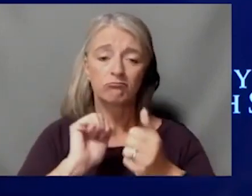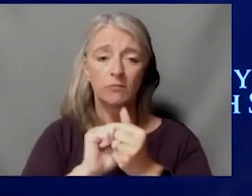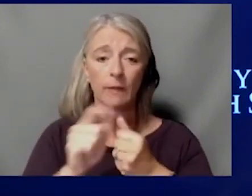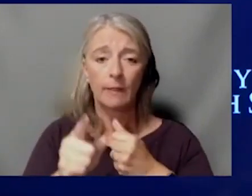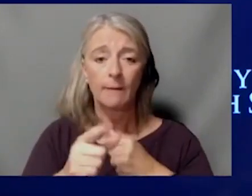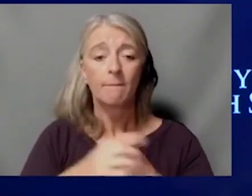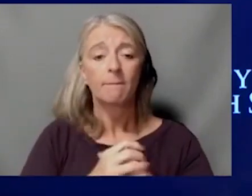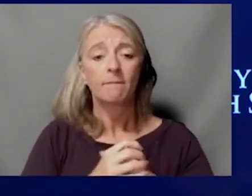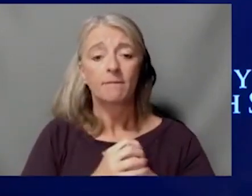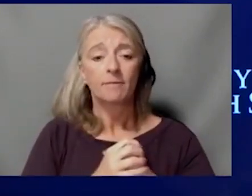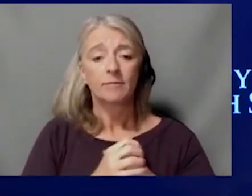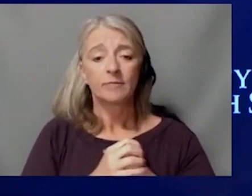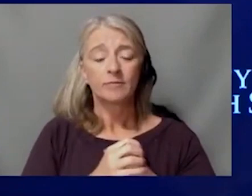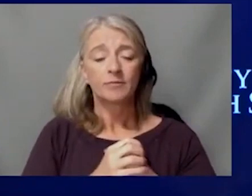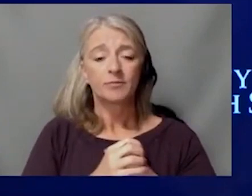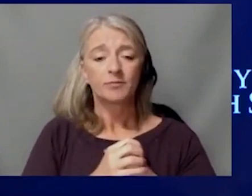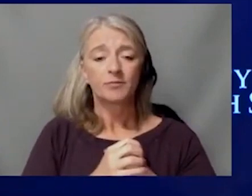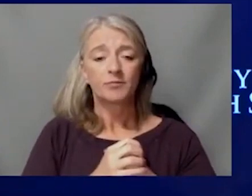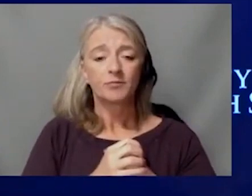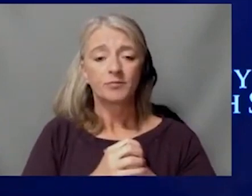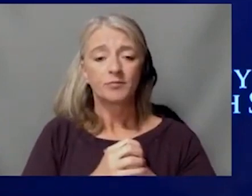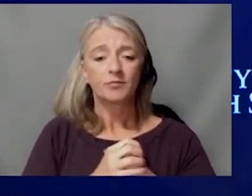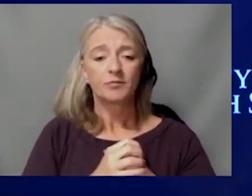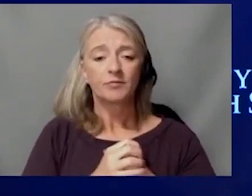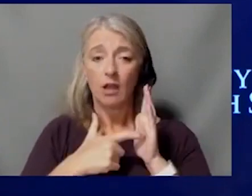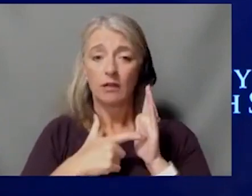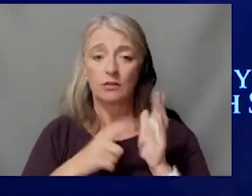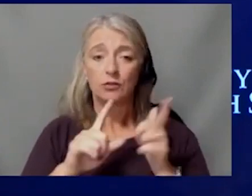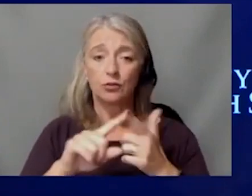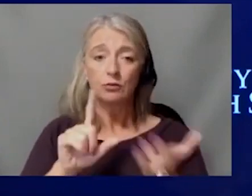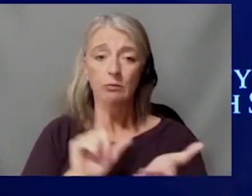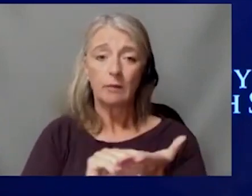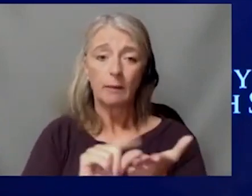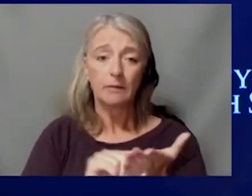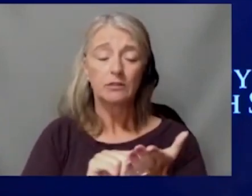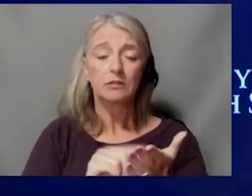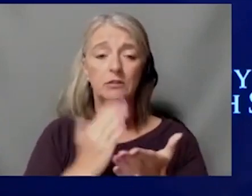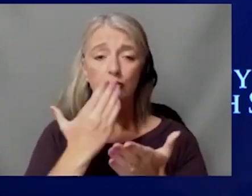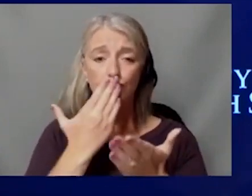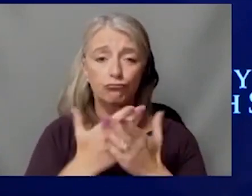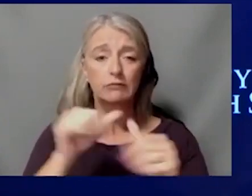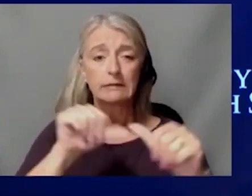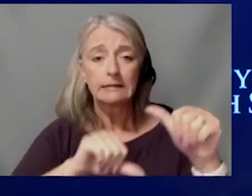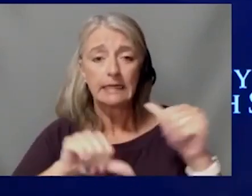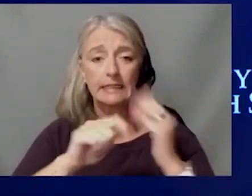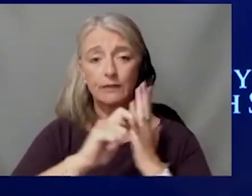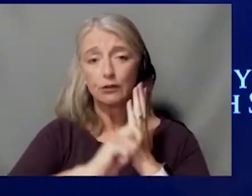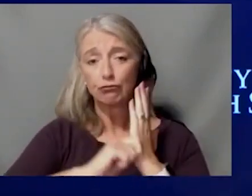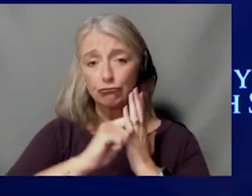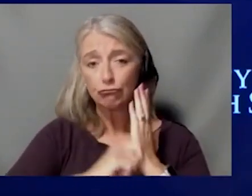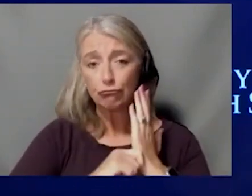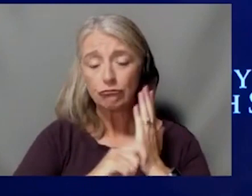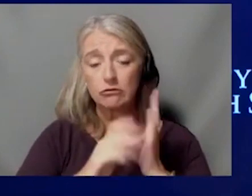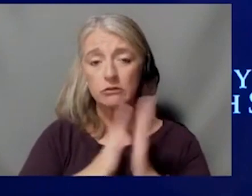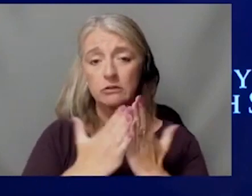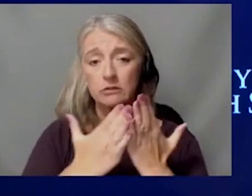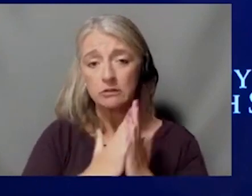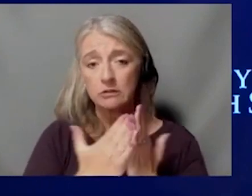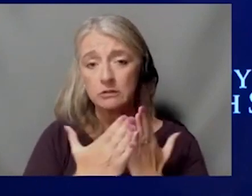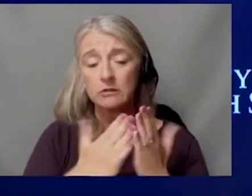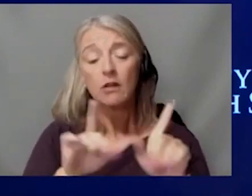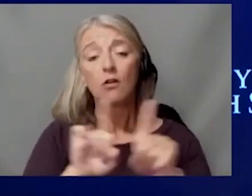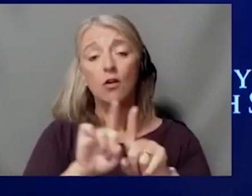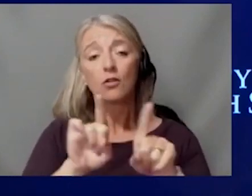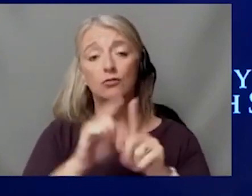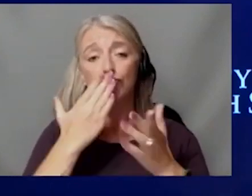They are almost required to republish in some of the best scientific journals. And one of the great things about our relationship